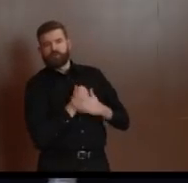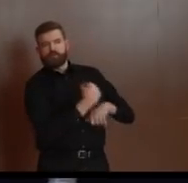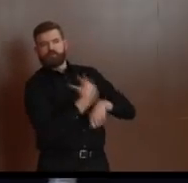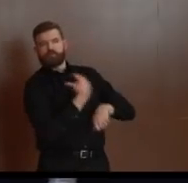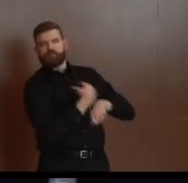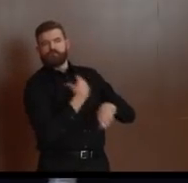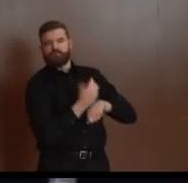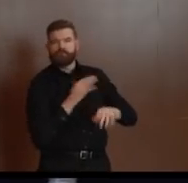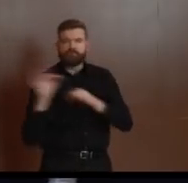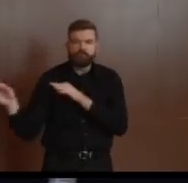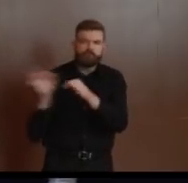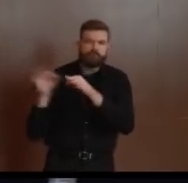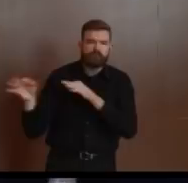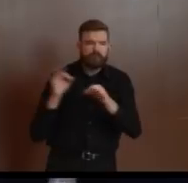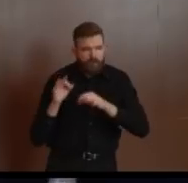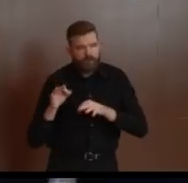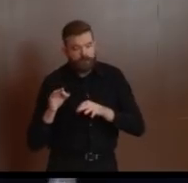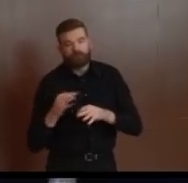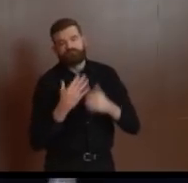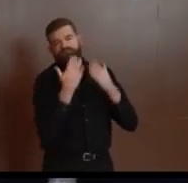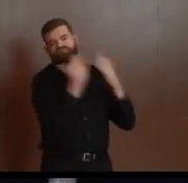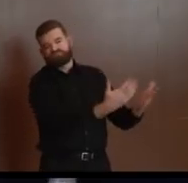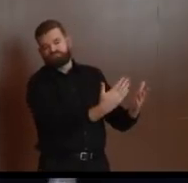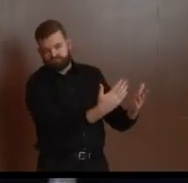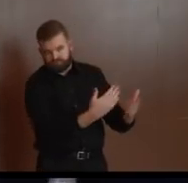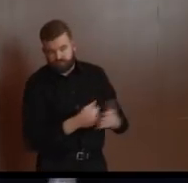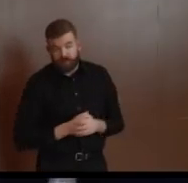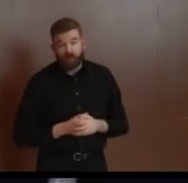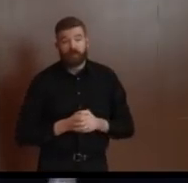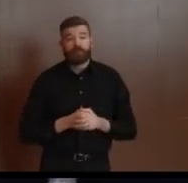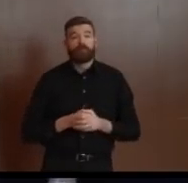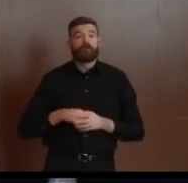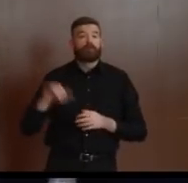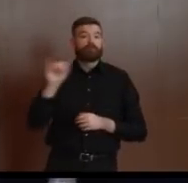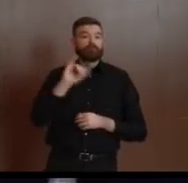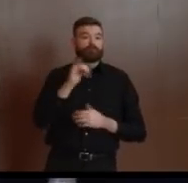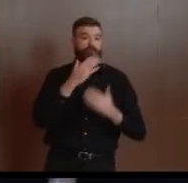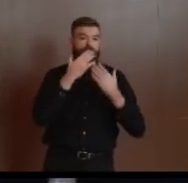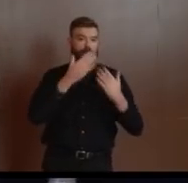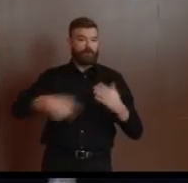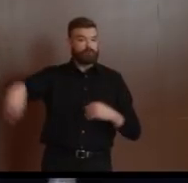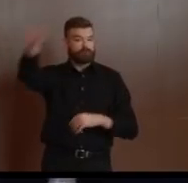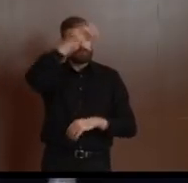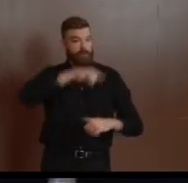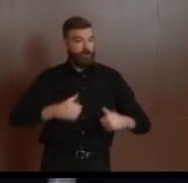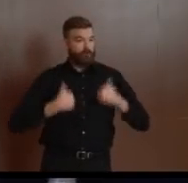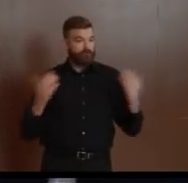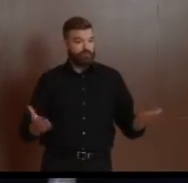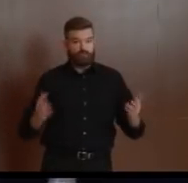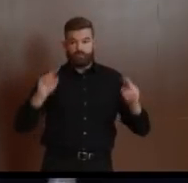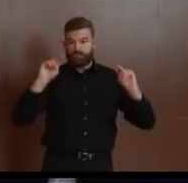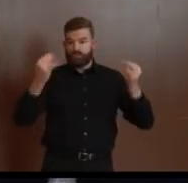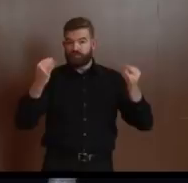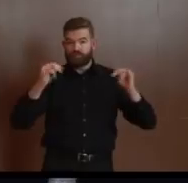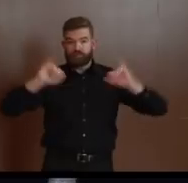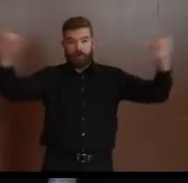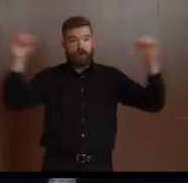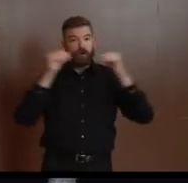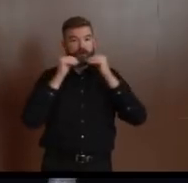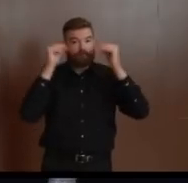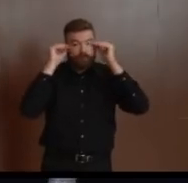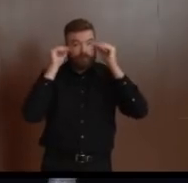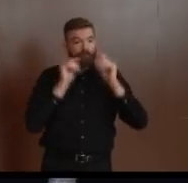the New Jersey residents who are following our guidance to stay at home. Social distancing, good respiratory etiquette, and hand